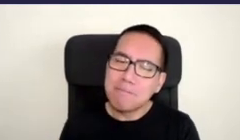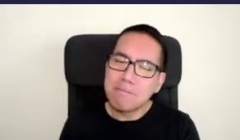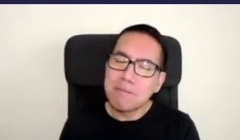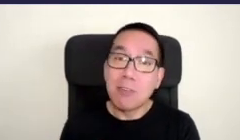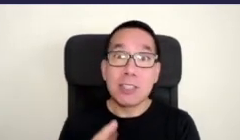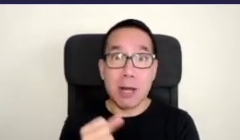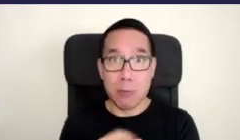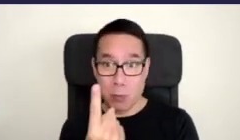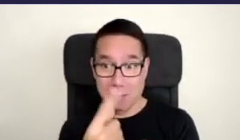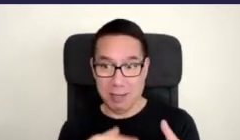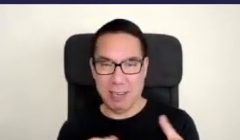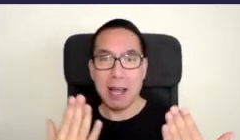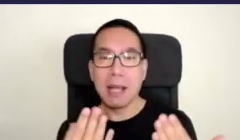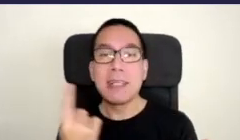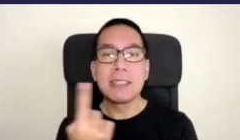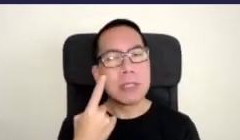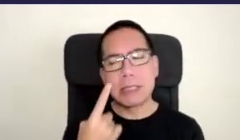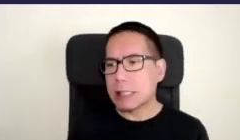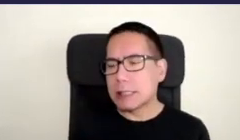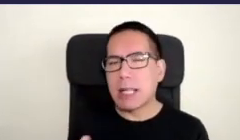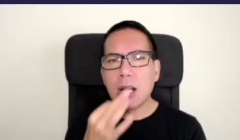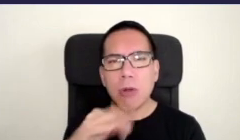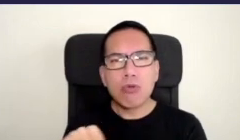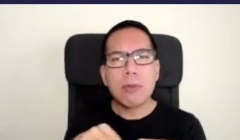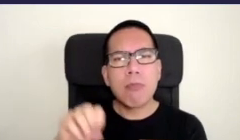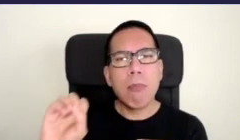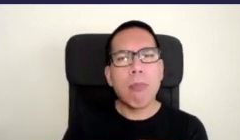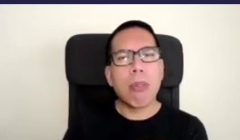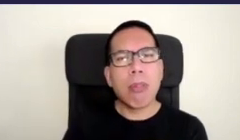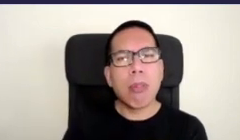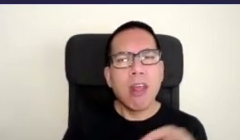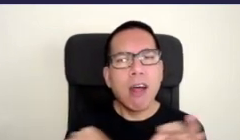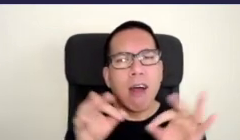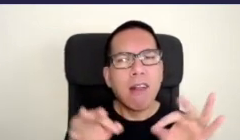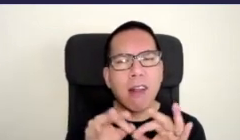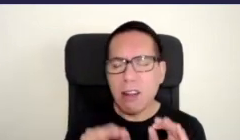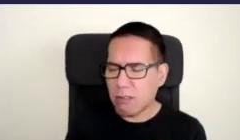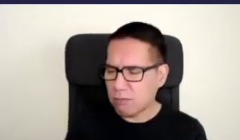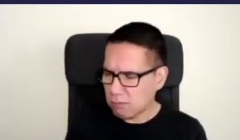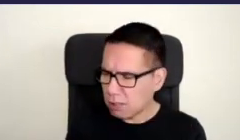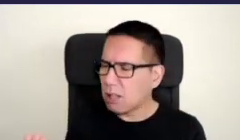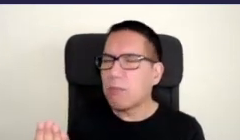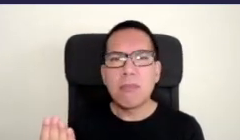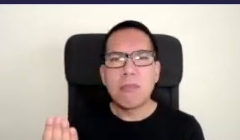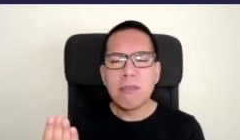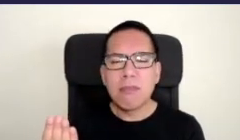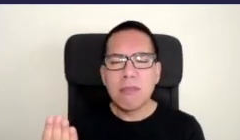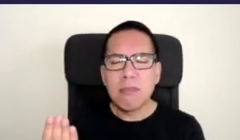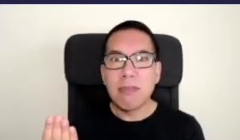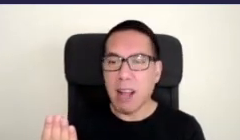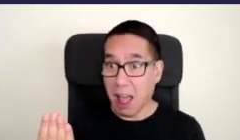one day someone sees a bit of litter in that garden and they go and they pick it up and